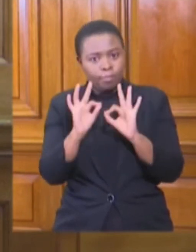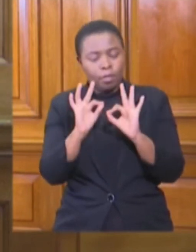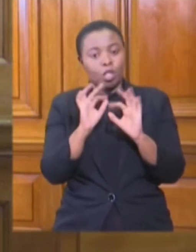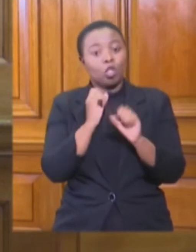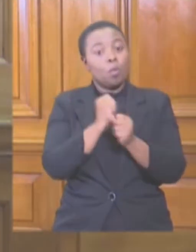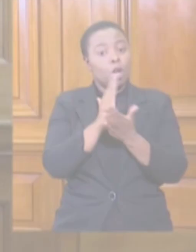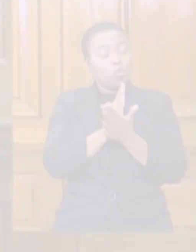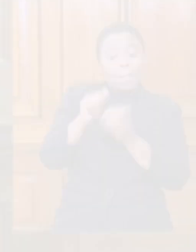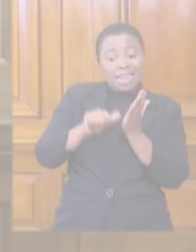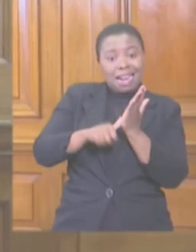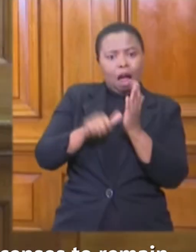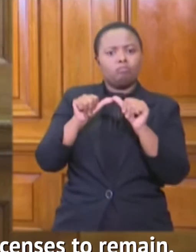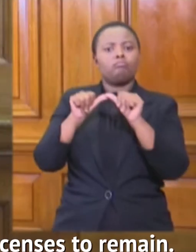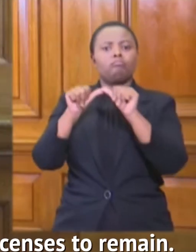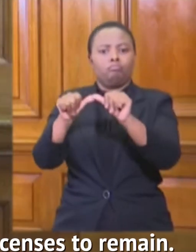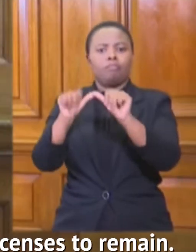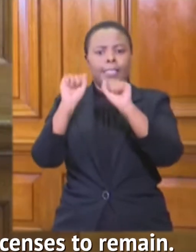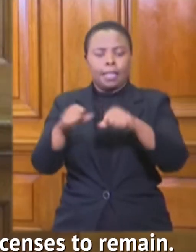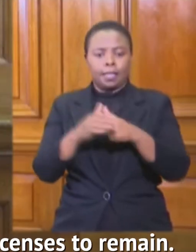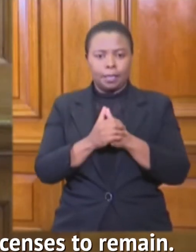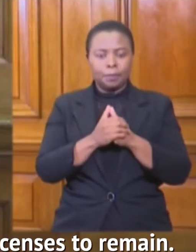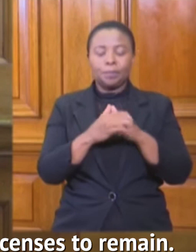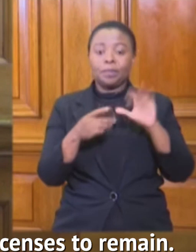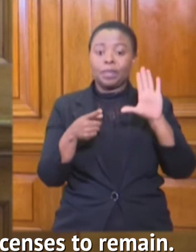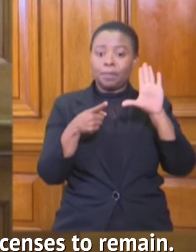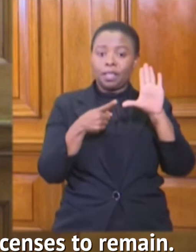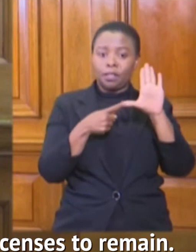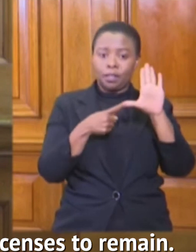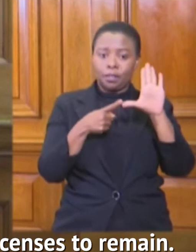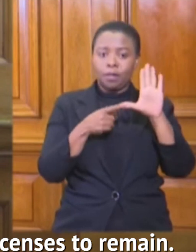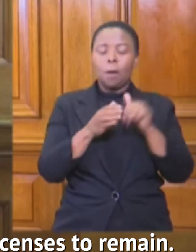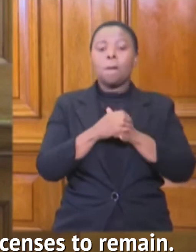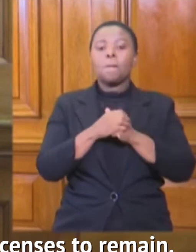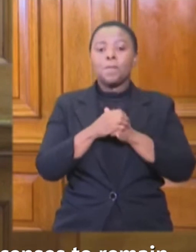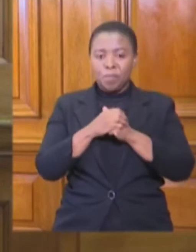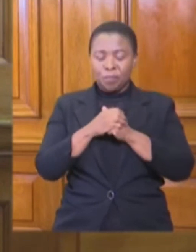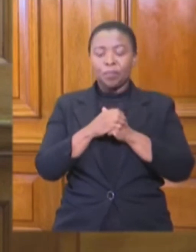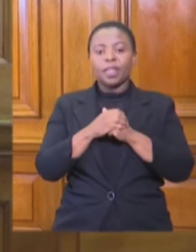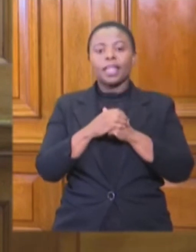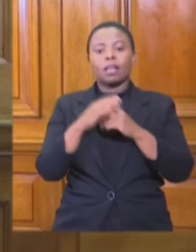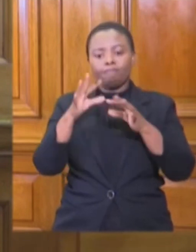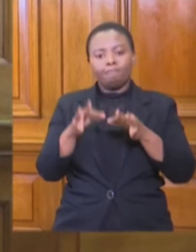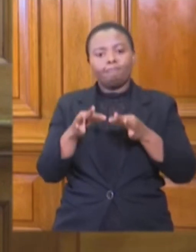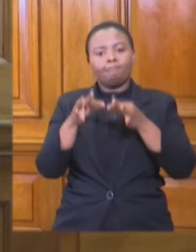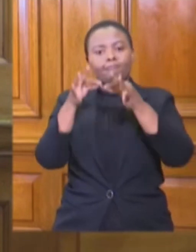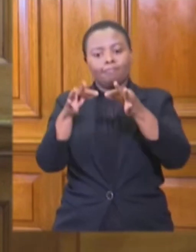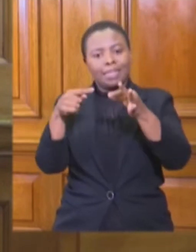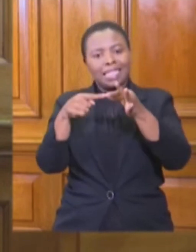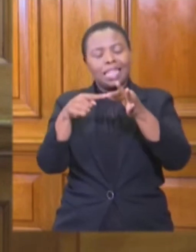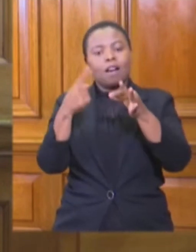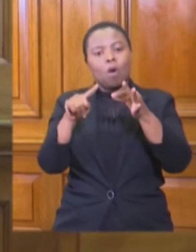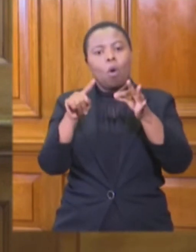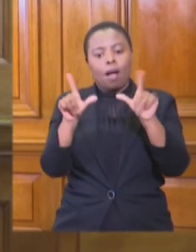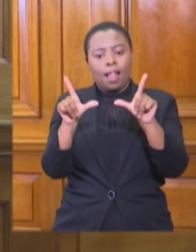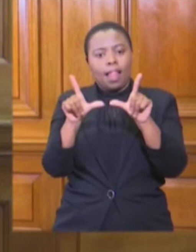grant to continue. Directions that provide for the extension of the validity of a learner's licence,